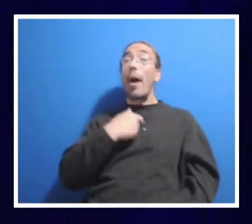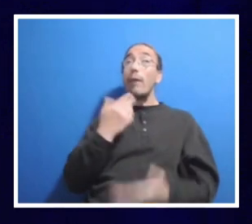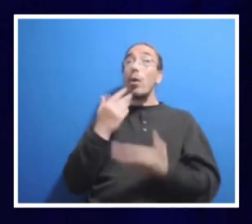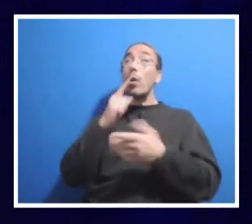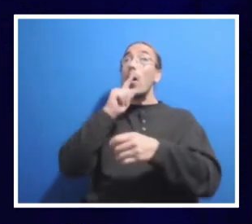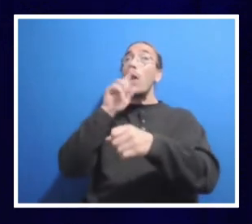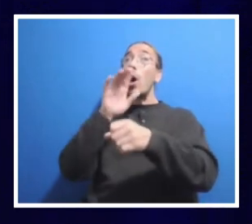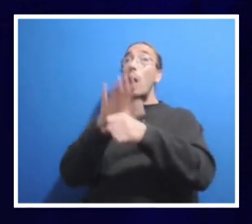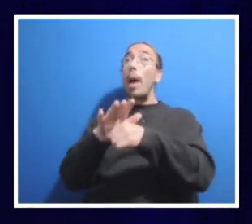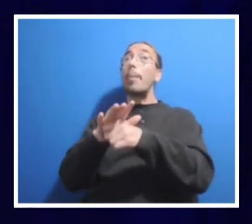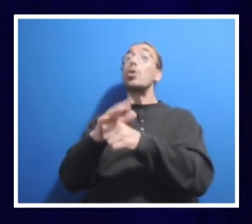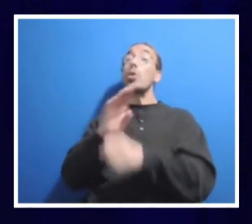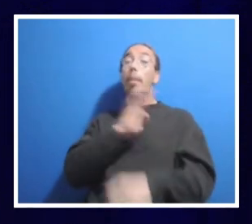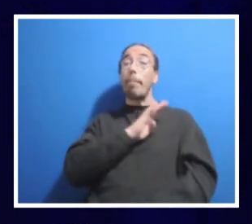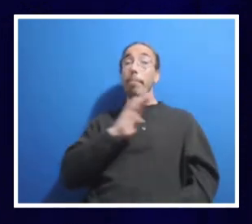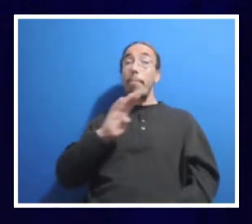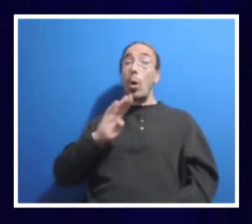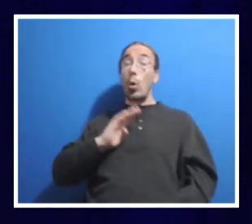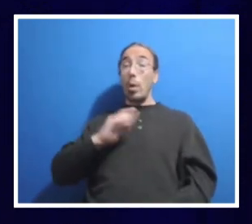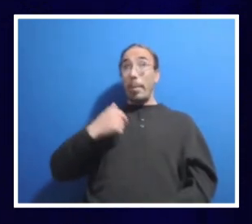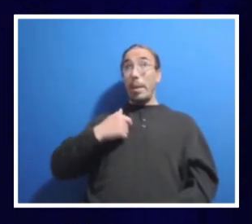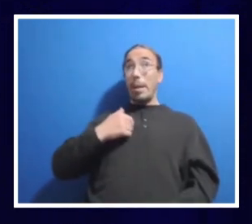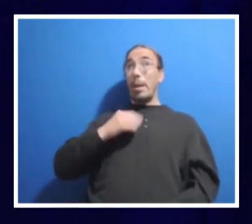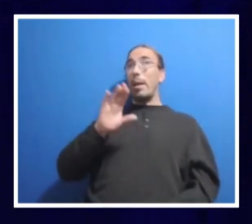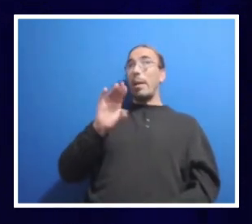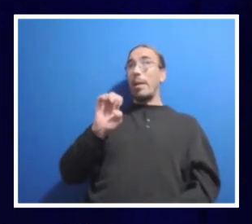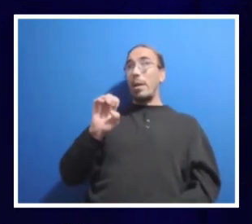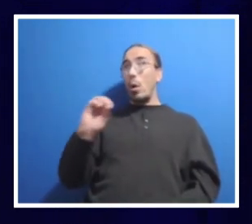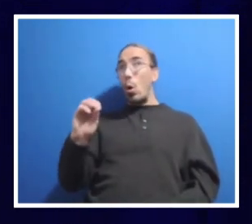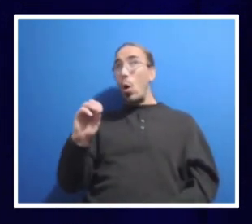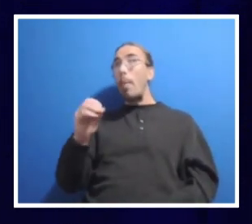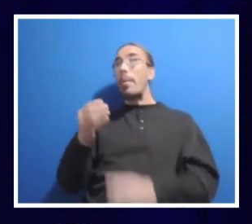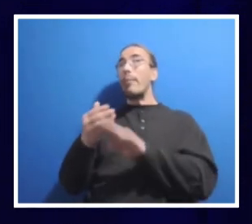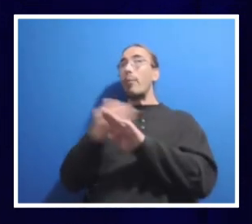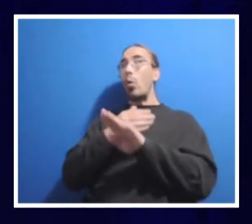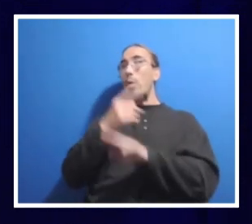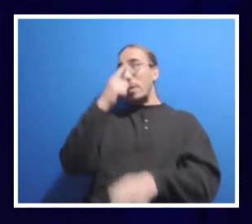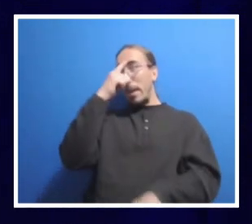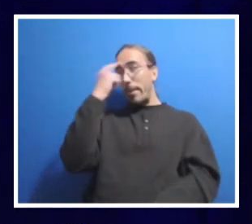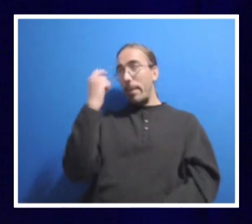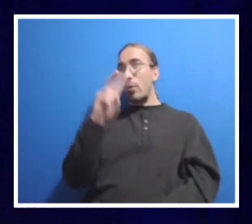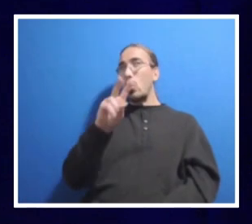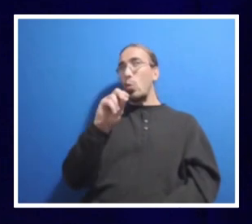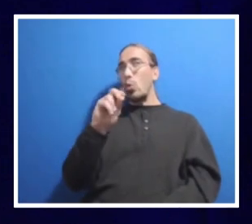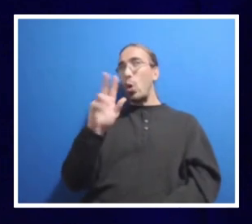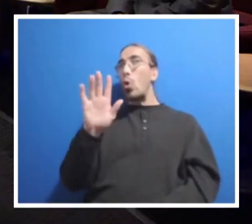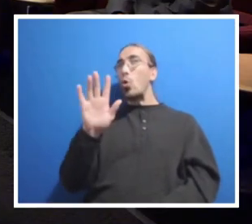that by summer 2025 we will get to a balanced budget.